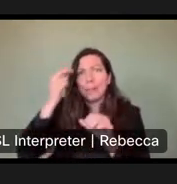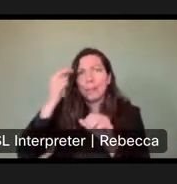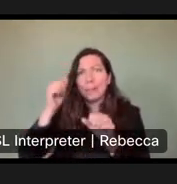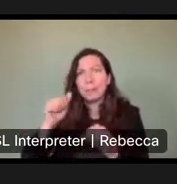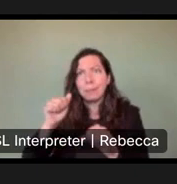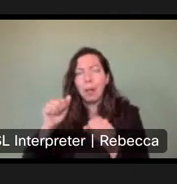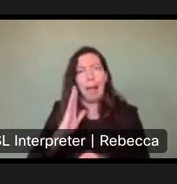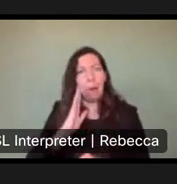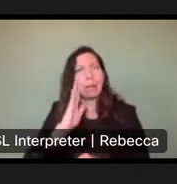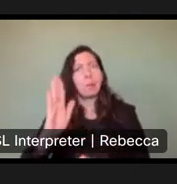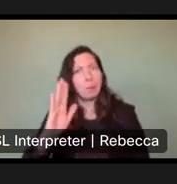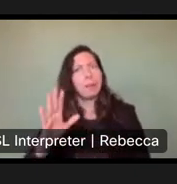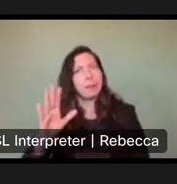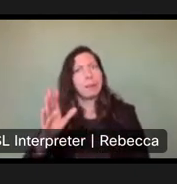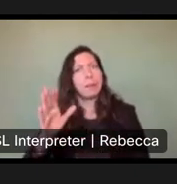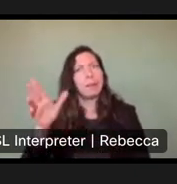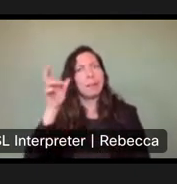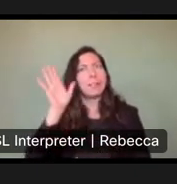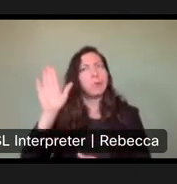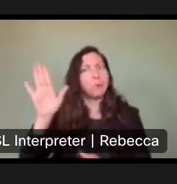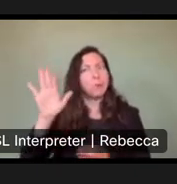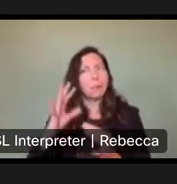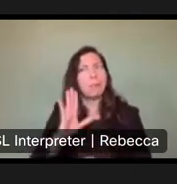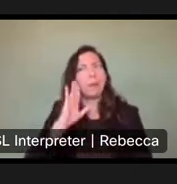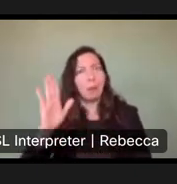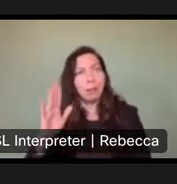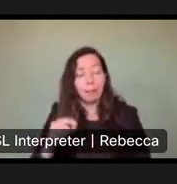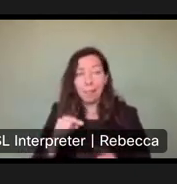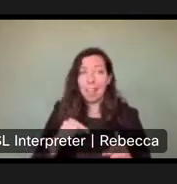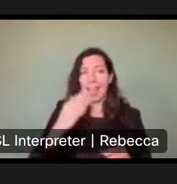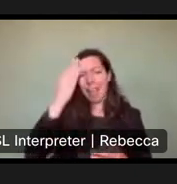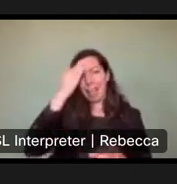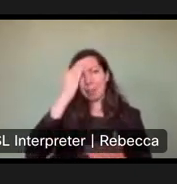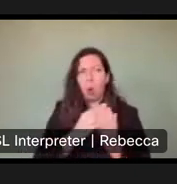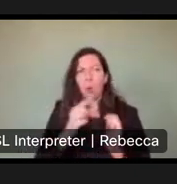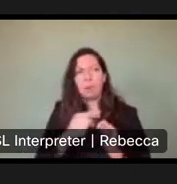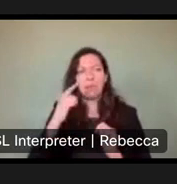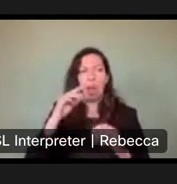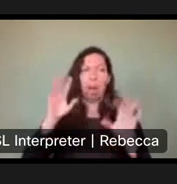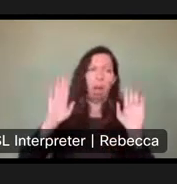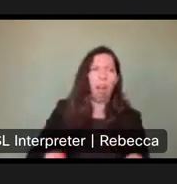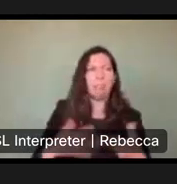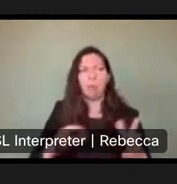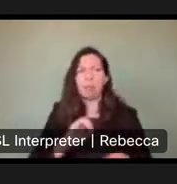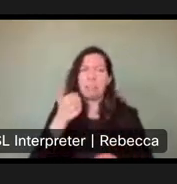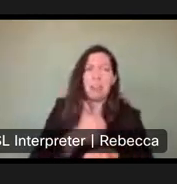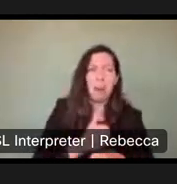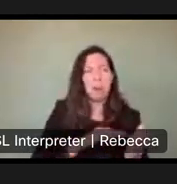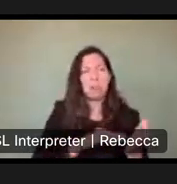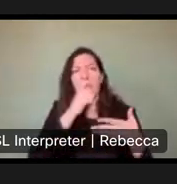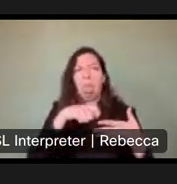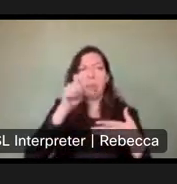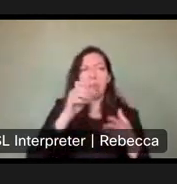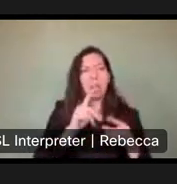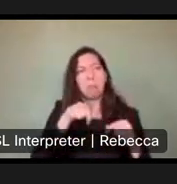comments. This is not a guarantee this. I know some and we've heard this in other public meetings that we're just checking the box that we don't have any